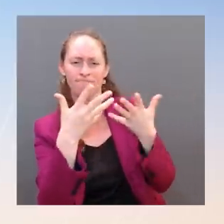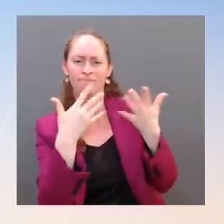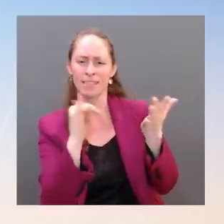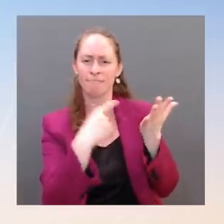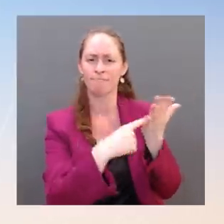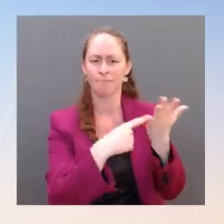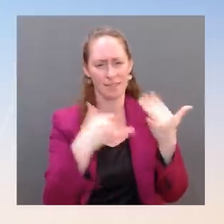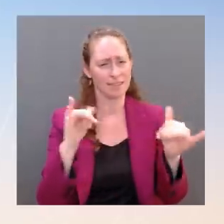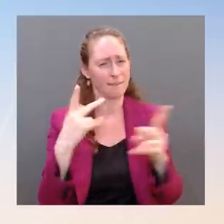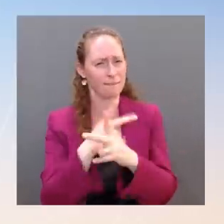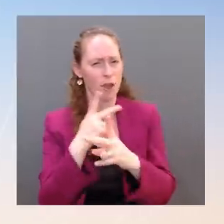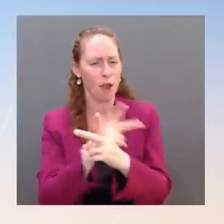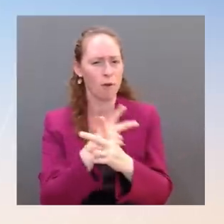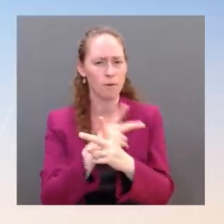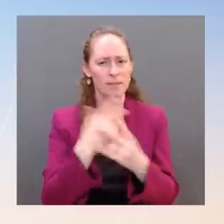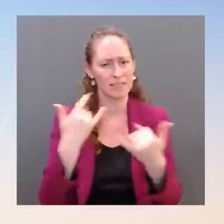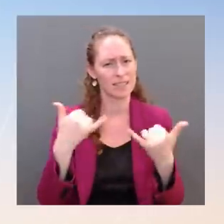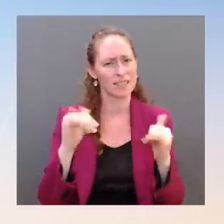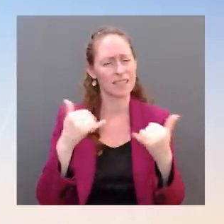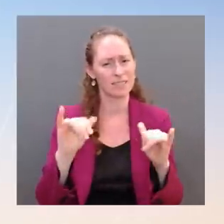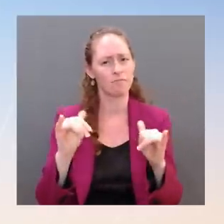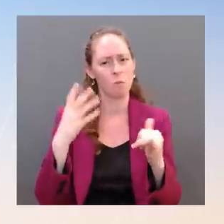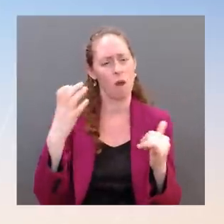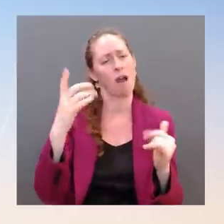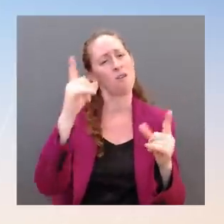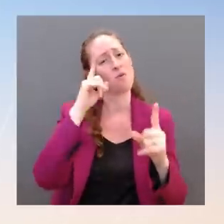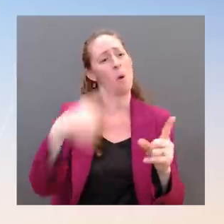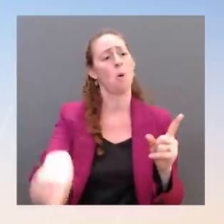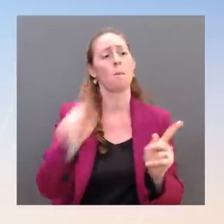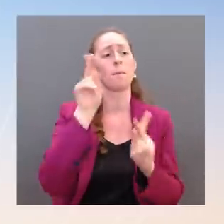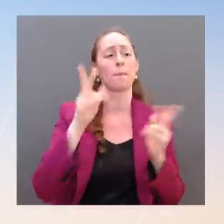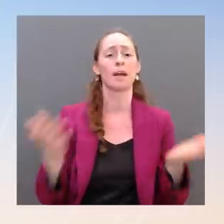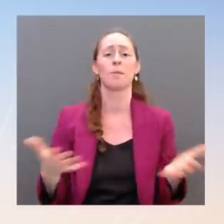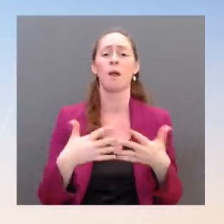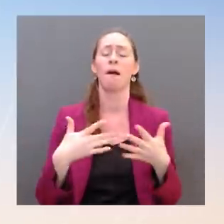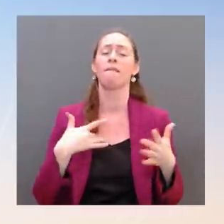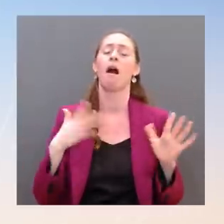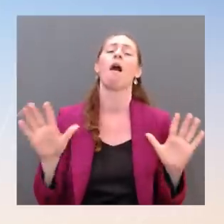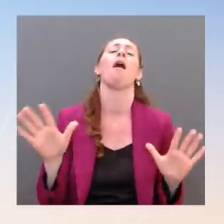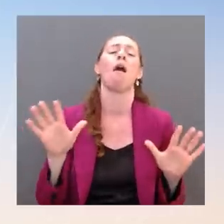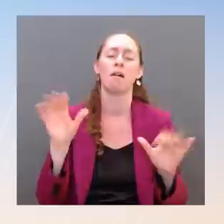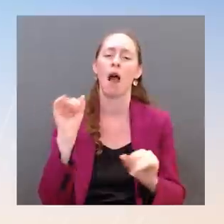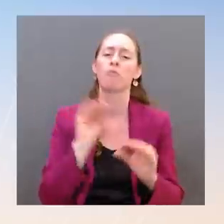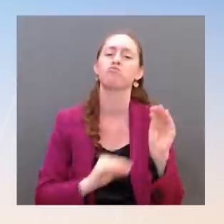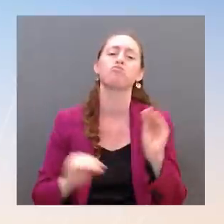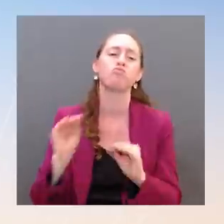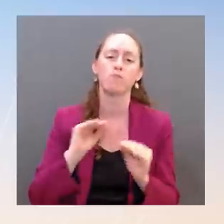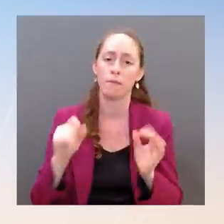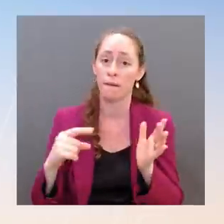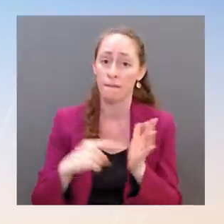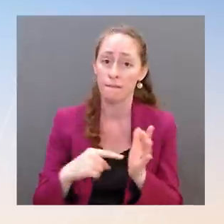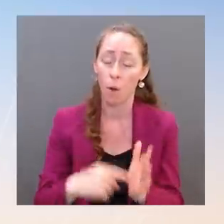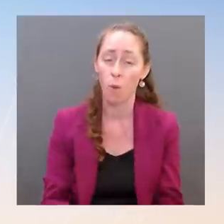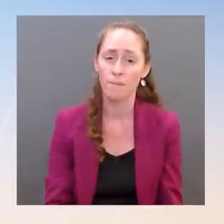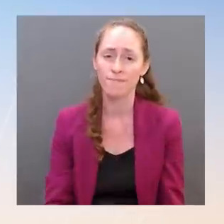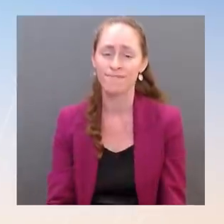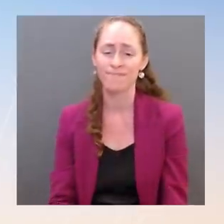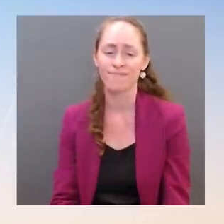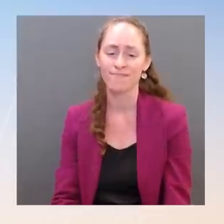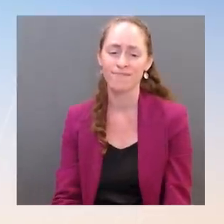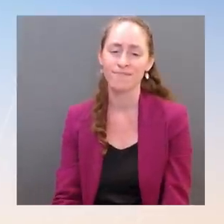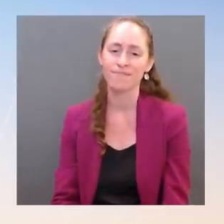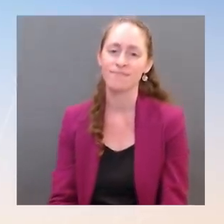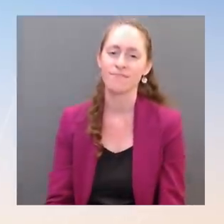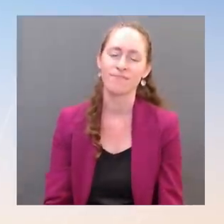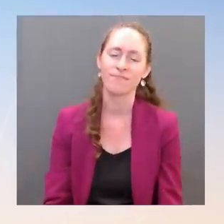relief, especially as we're in this particular time right now with high prices. The one left on the Dow is down 1,100 points